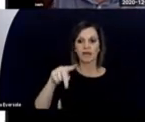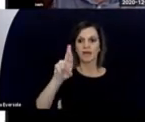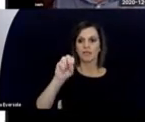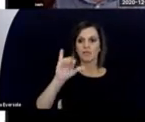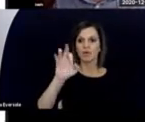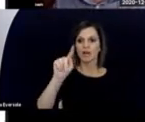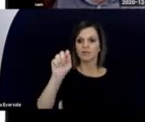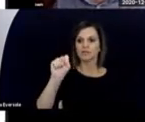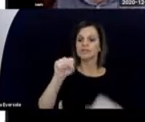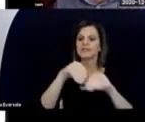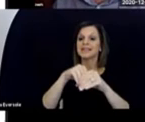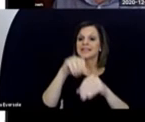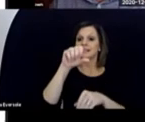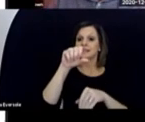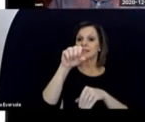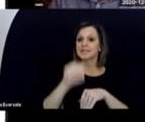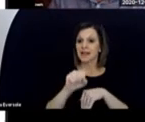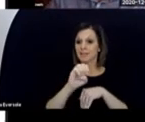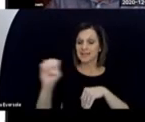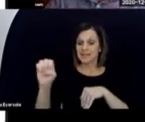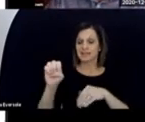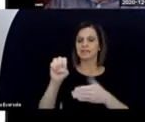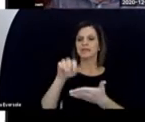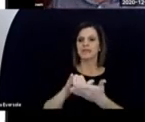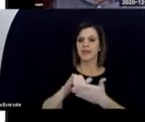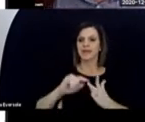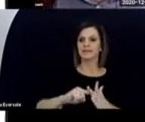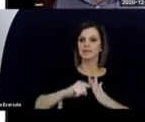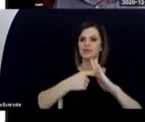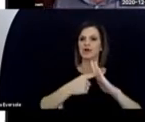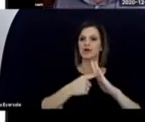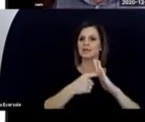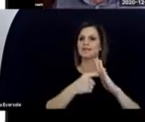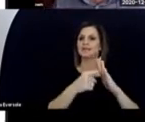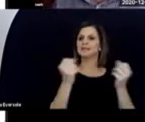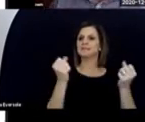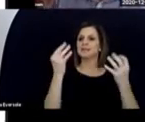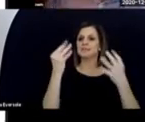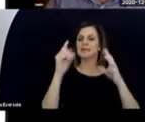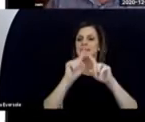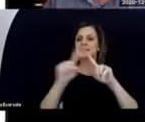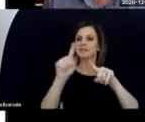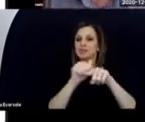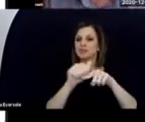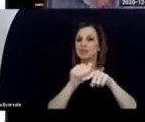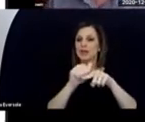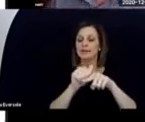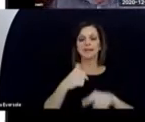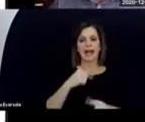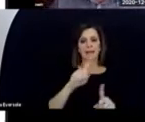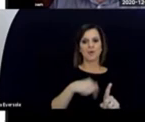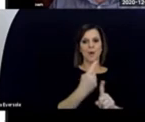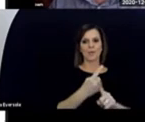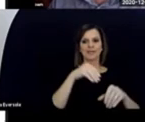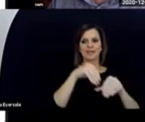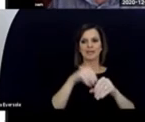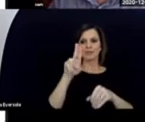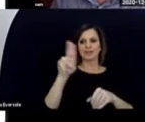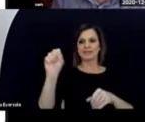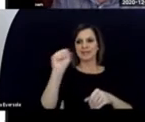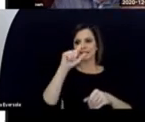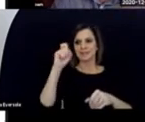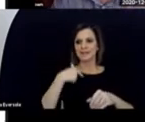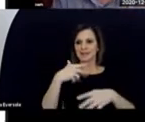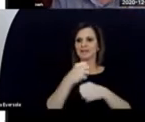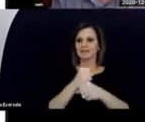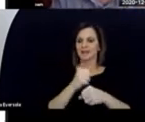of the southeast states who are putting this series of webinars on. I'm only in the United States because I got a